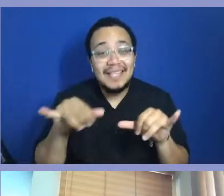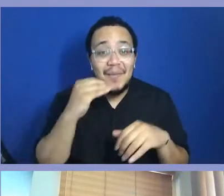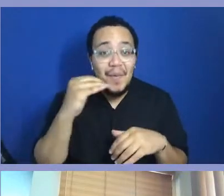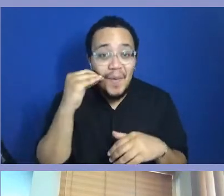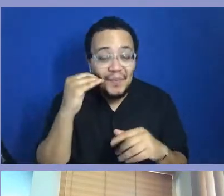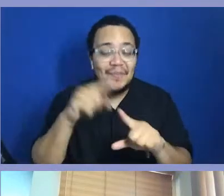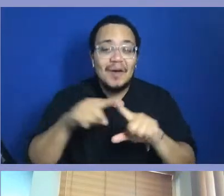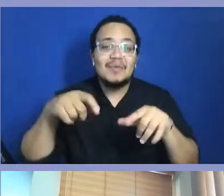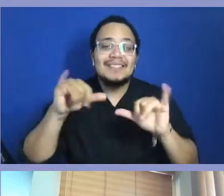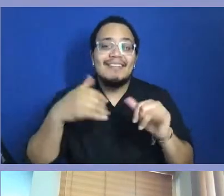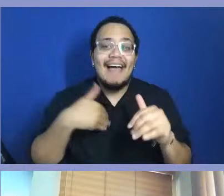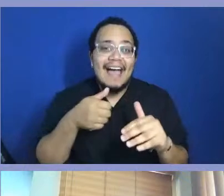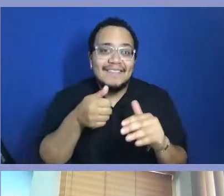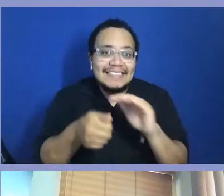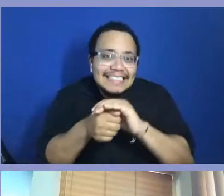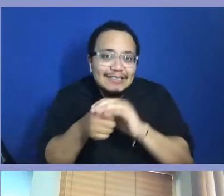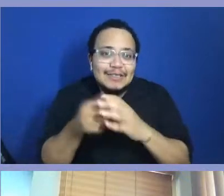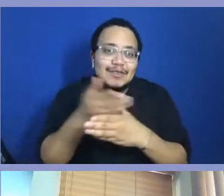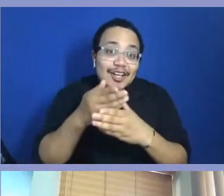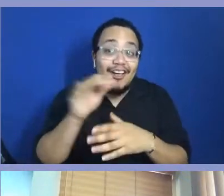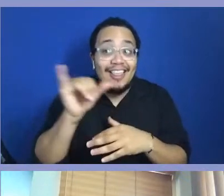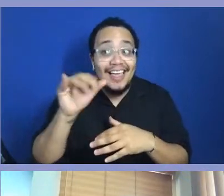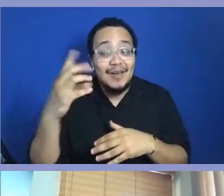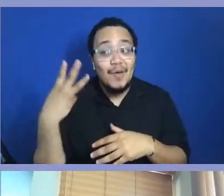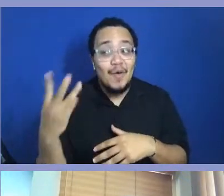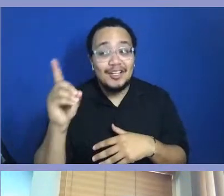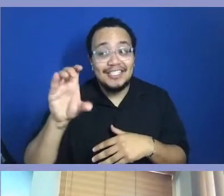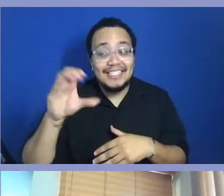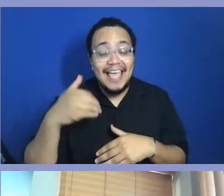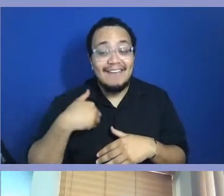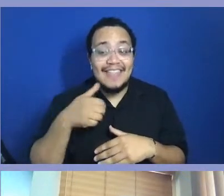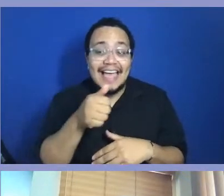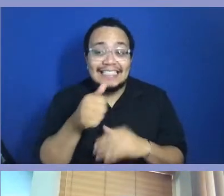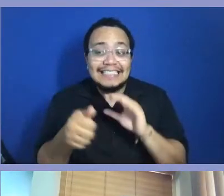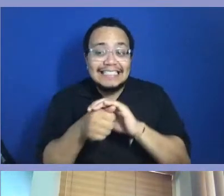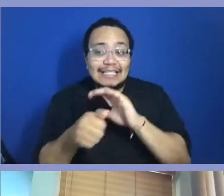together, even through science fiction on these Zoom things. Okay?